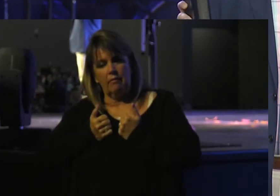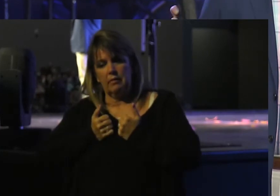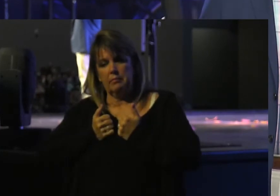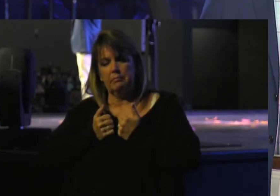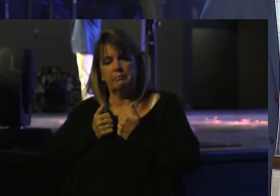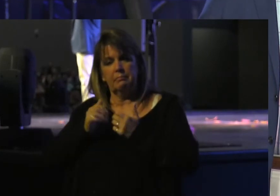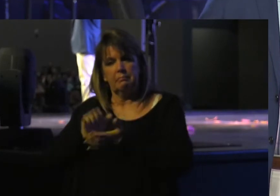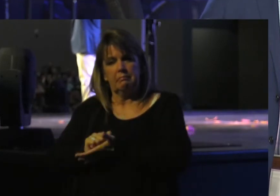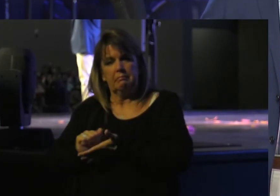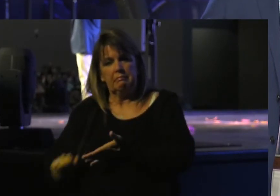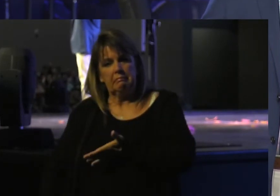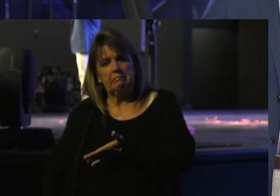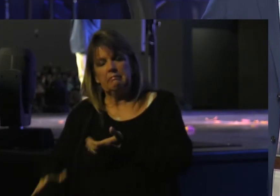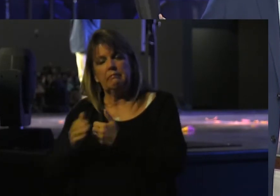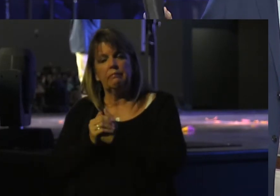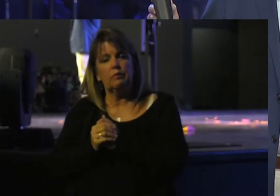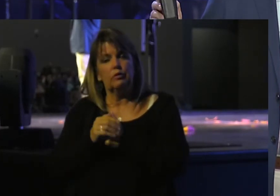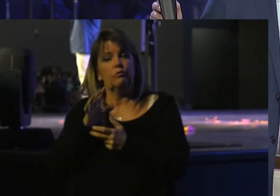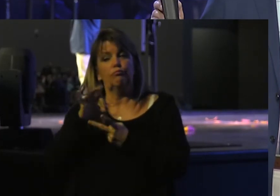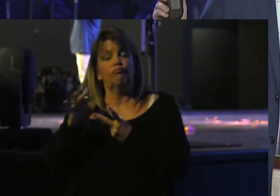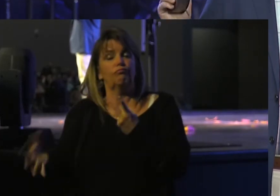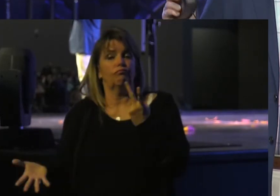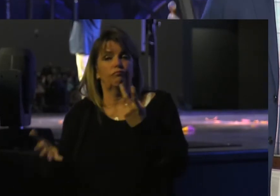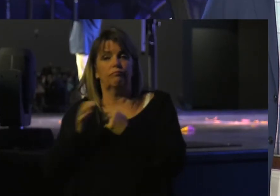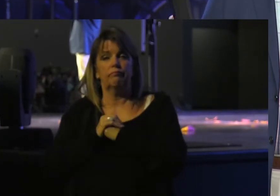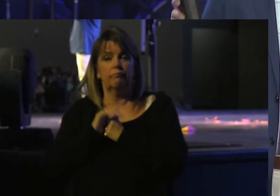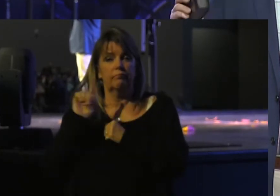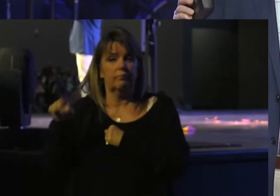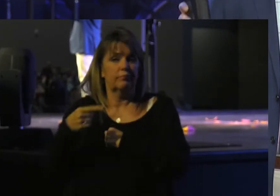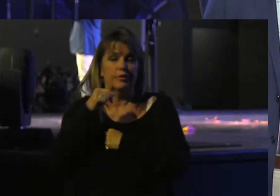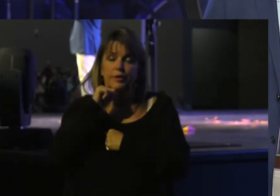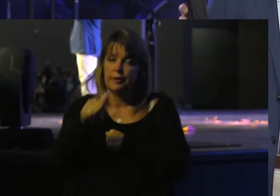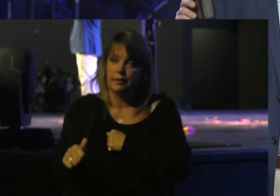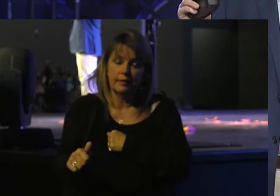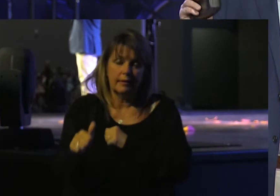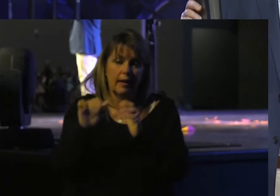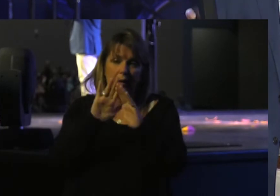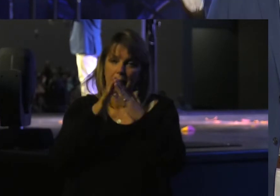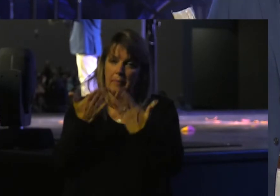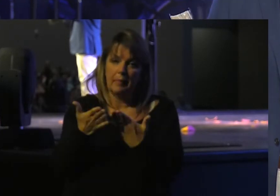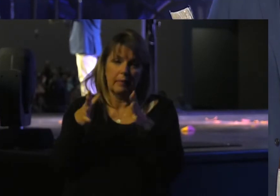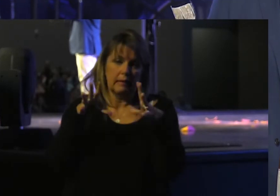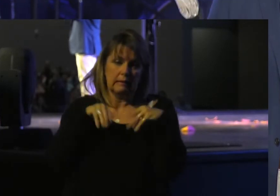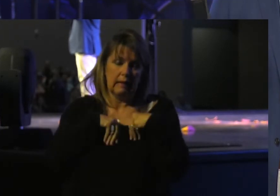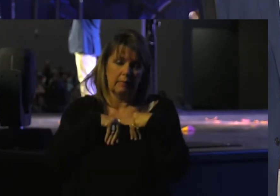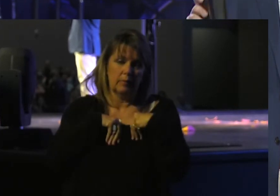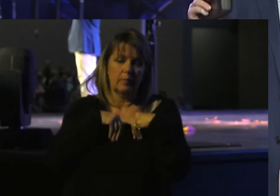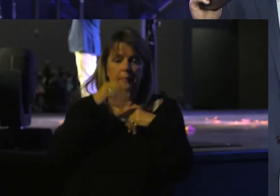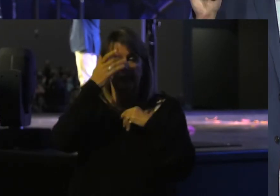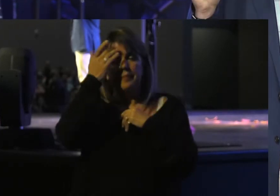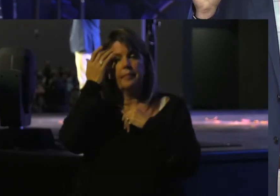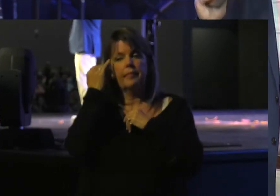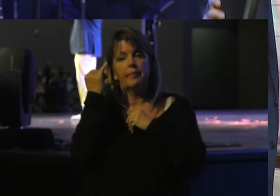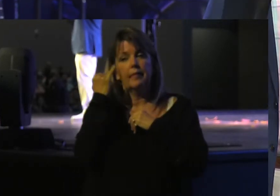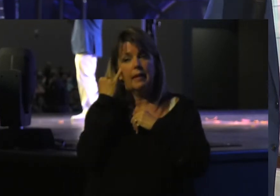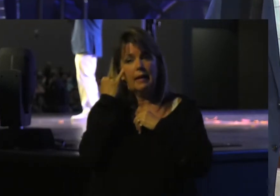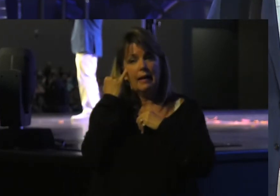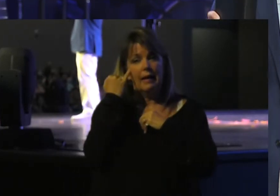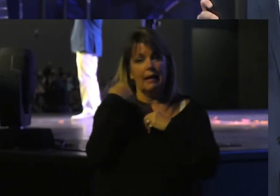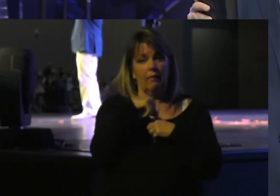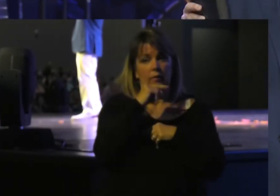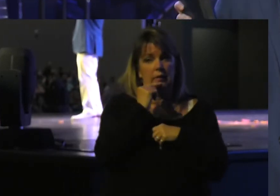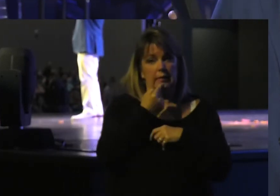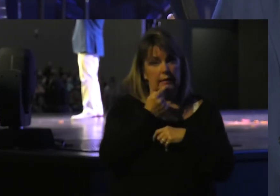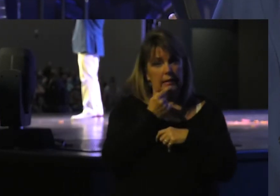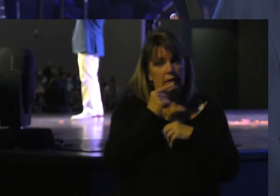For Elective Reasons It's Just Not Biblically Acceptable But if We're Serious